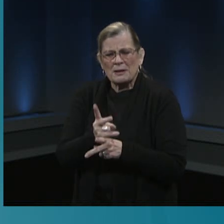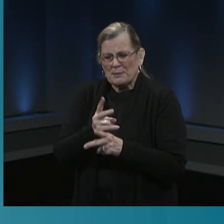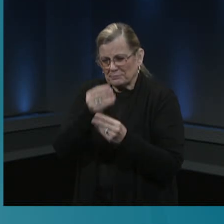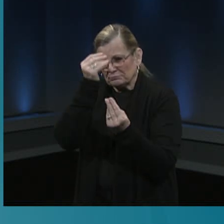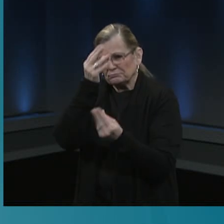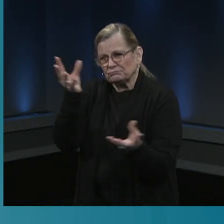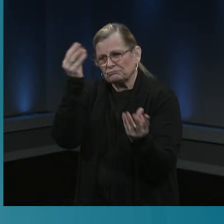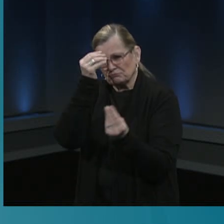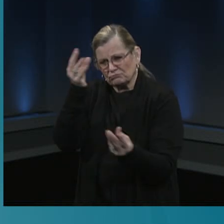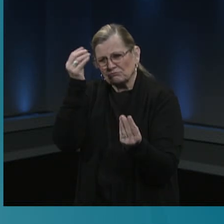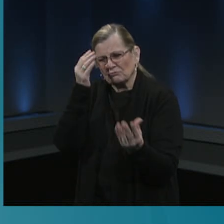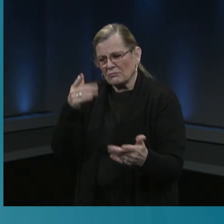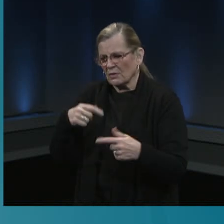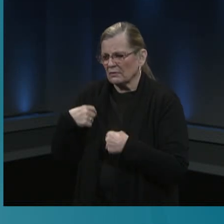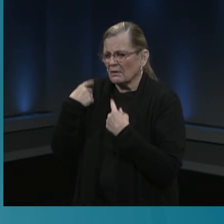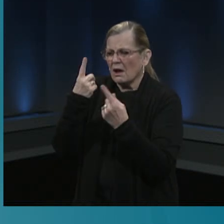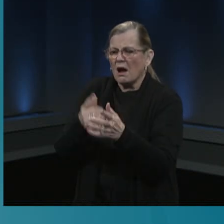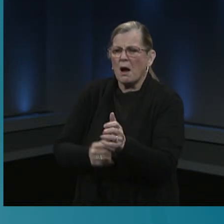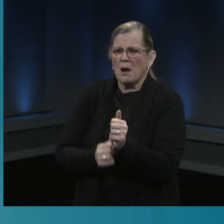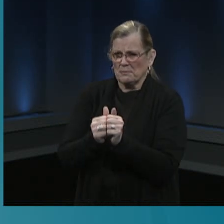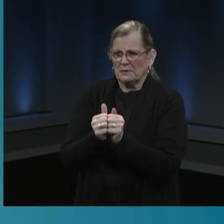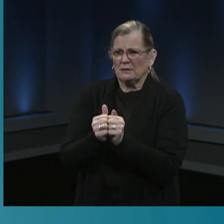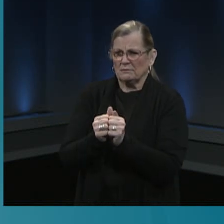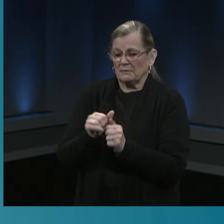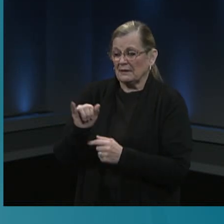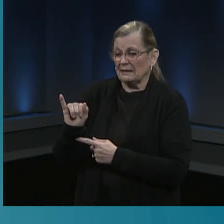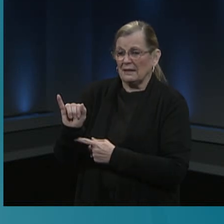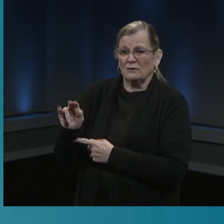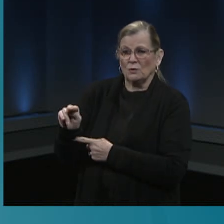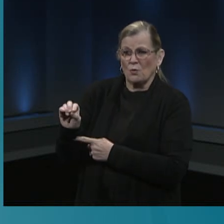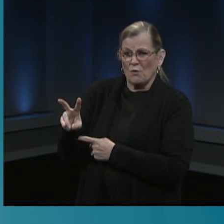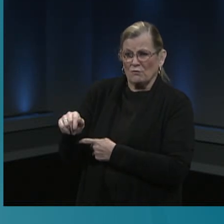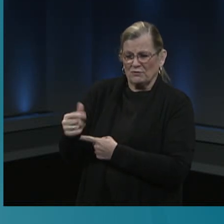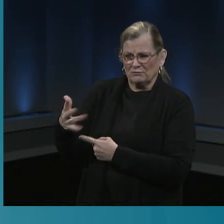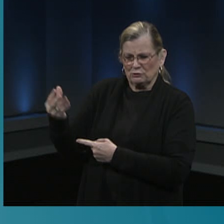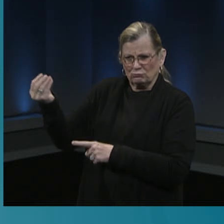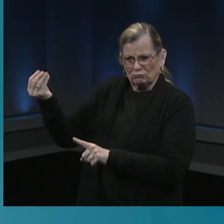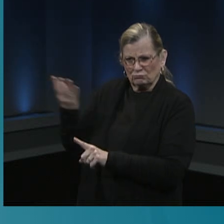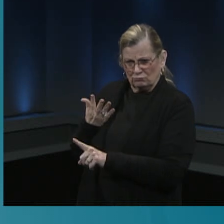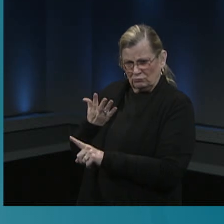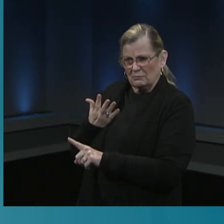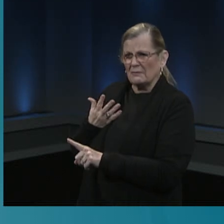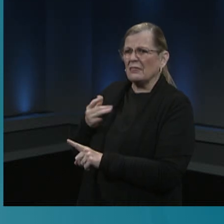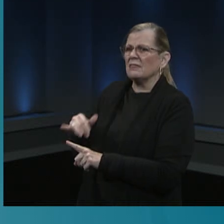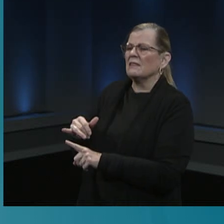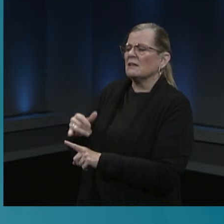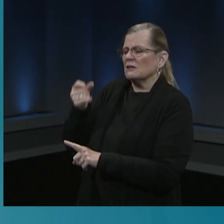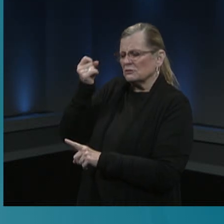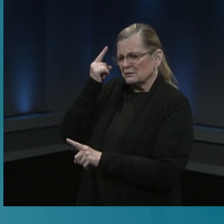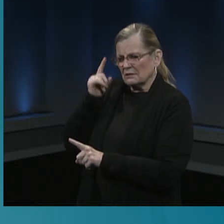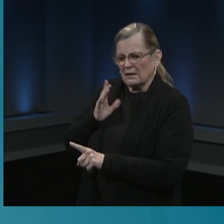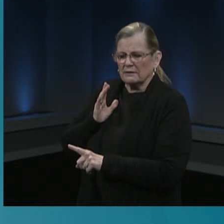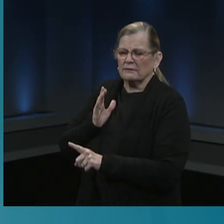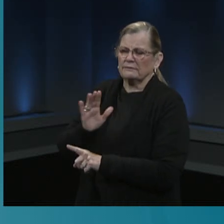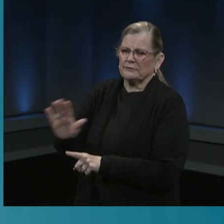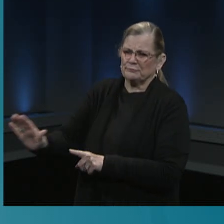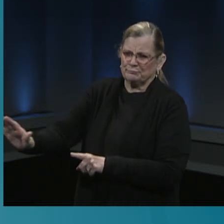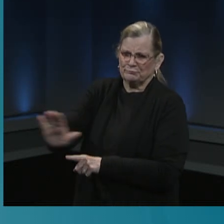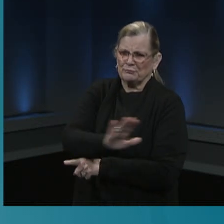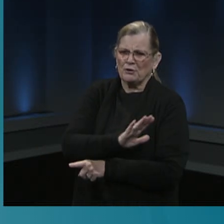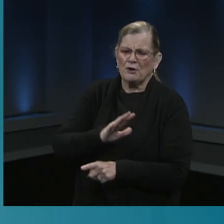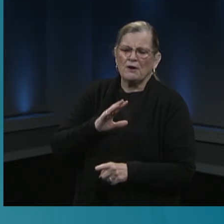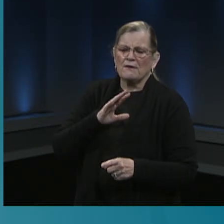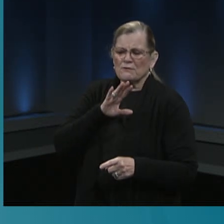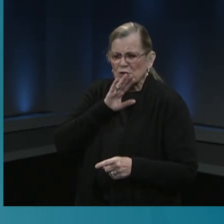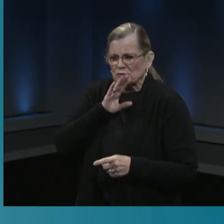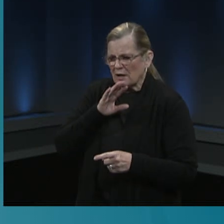process. And ANOVA shares that they know that it's frustrating to have glitches on the very first day with all the excitement and